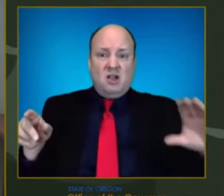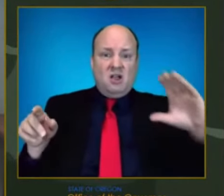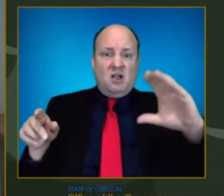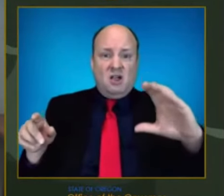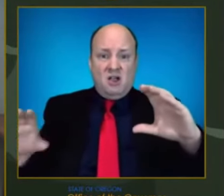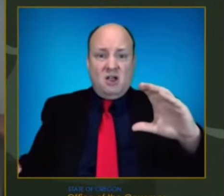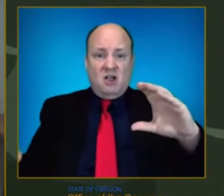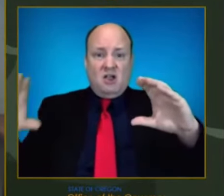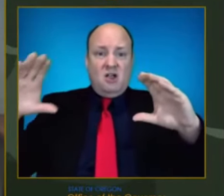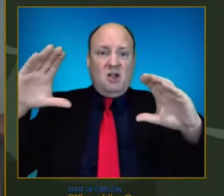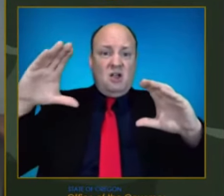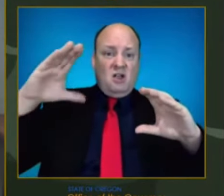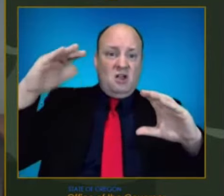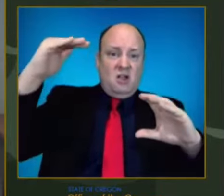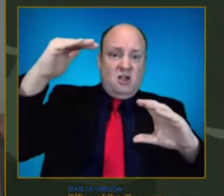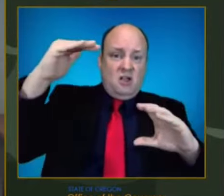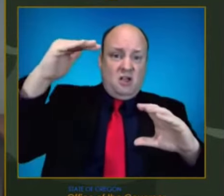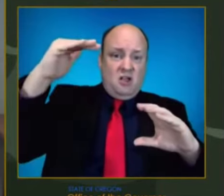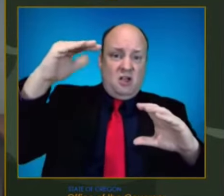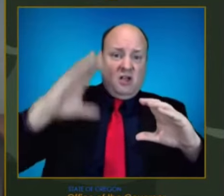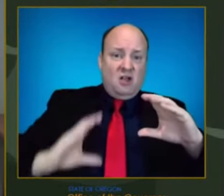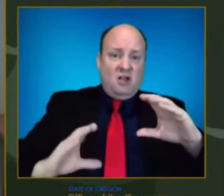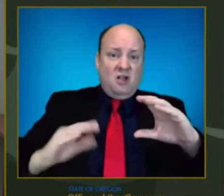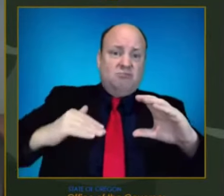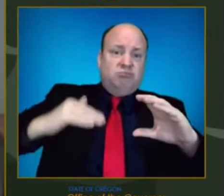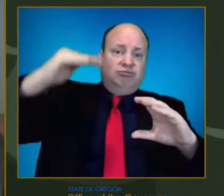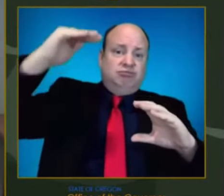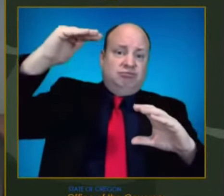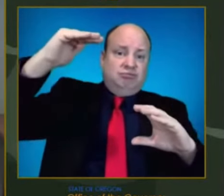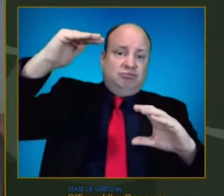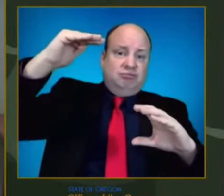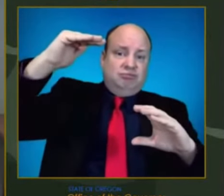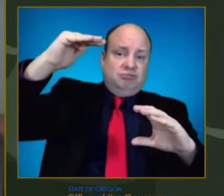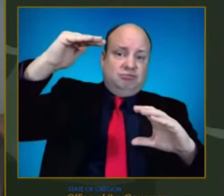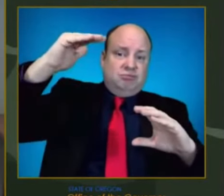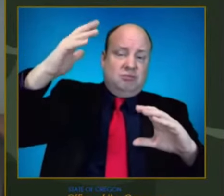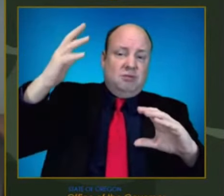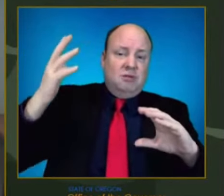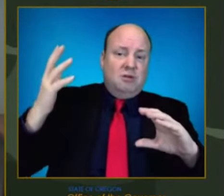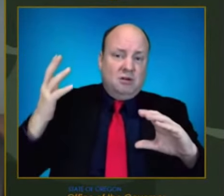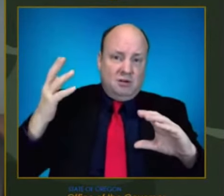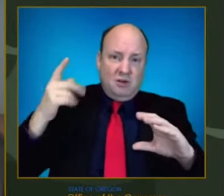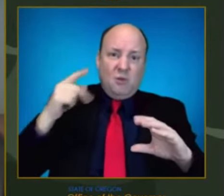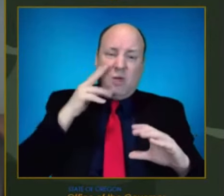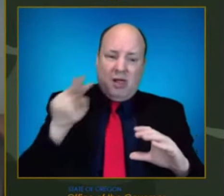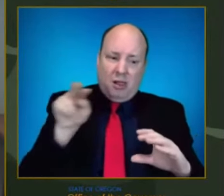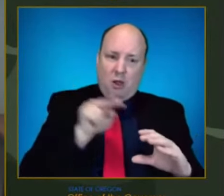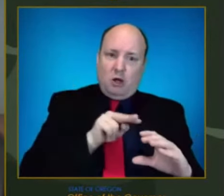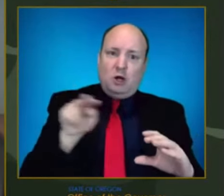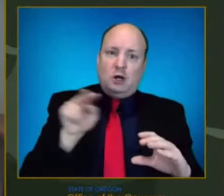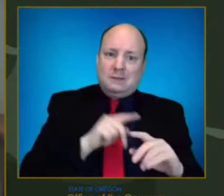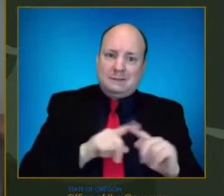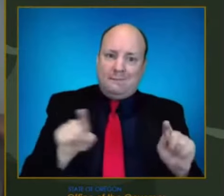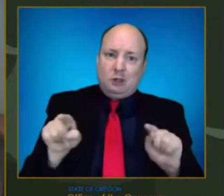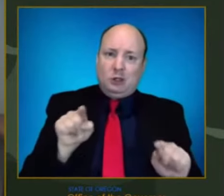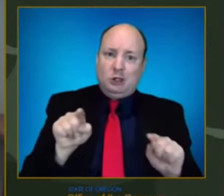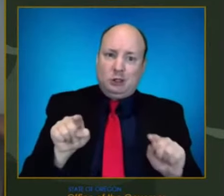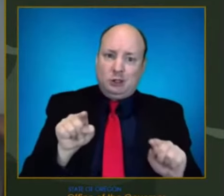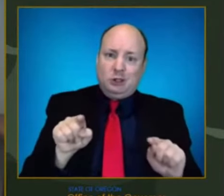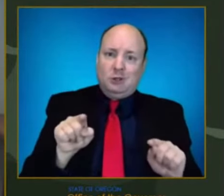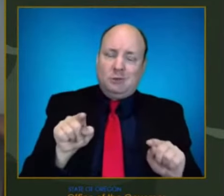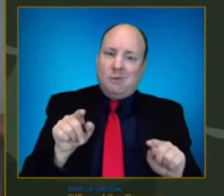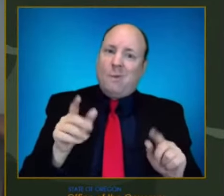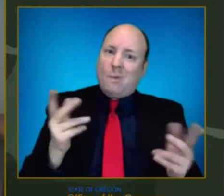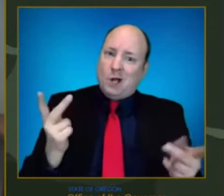Omicron forecast that this would look, frankly, even more concerning with